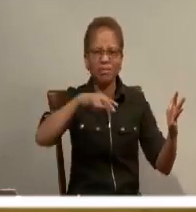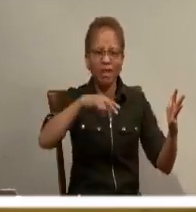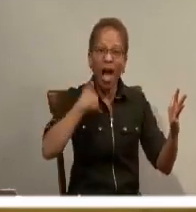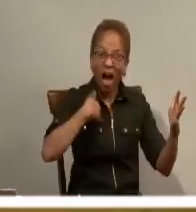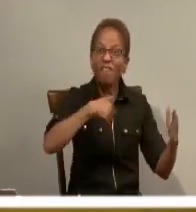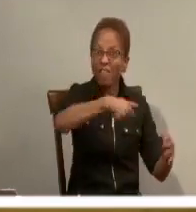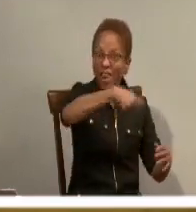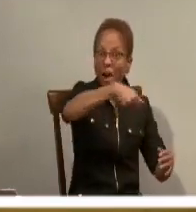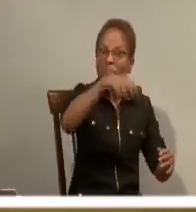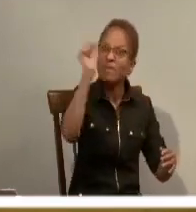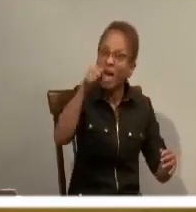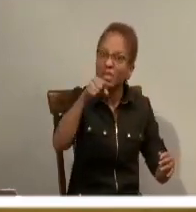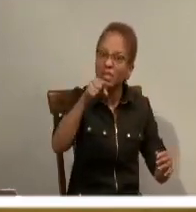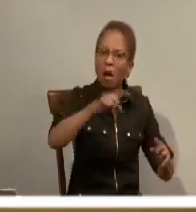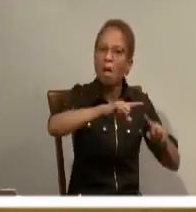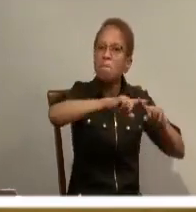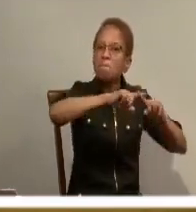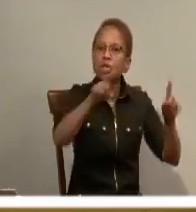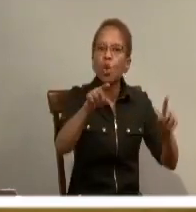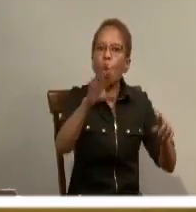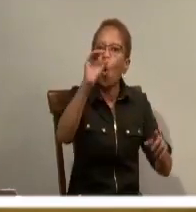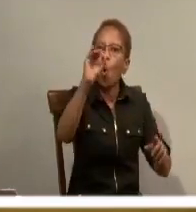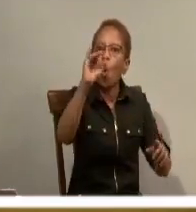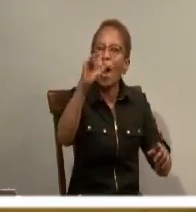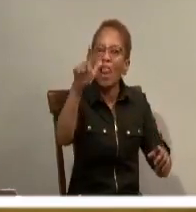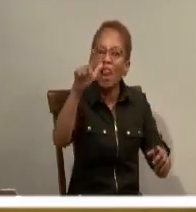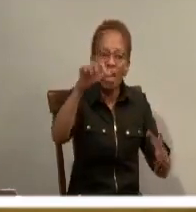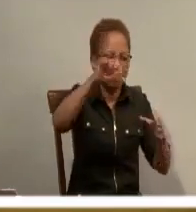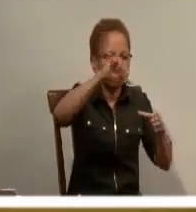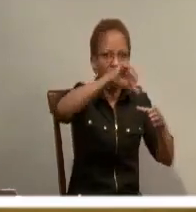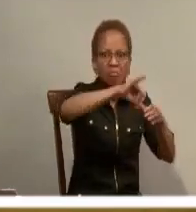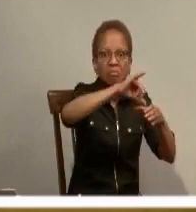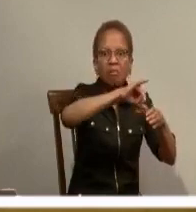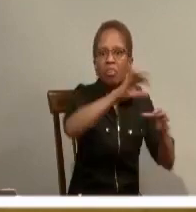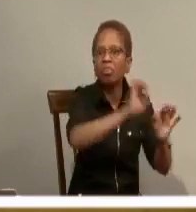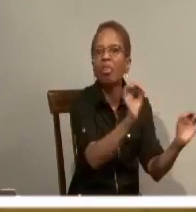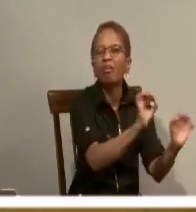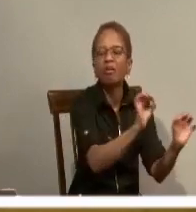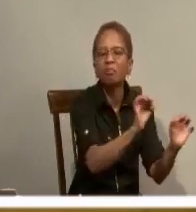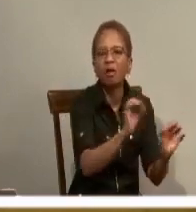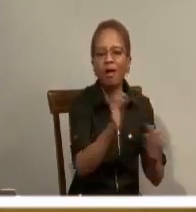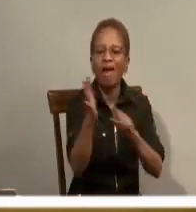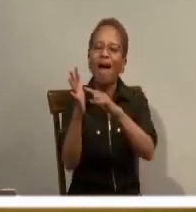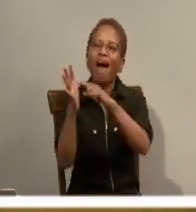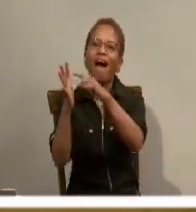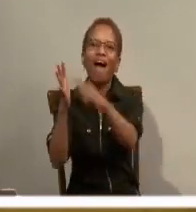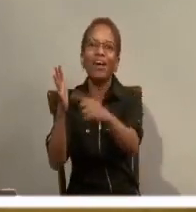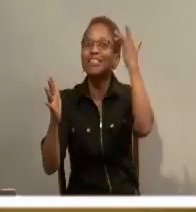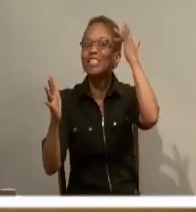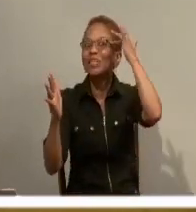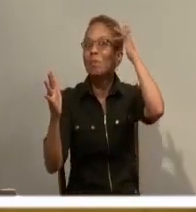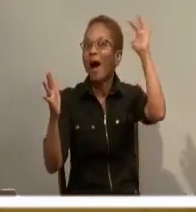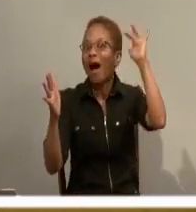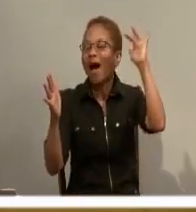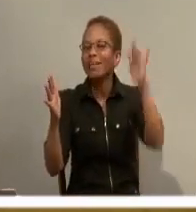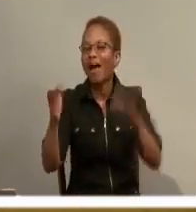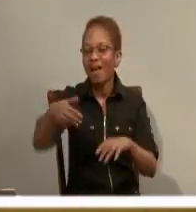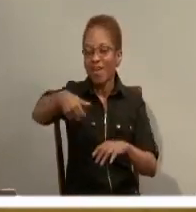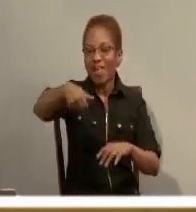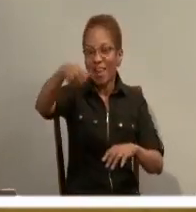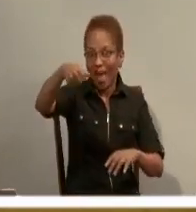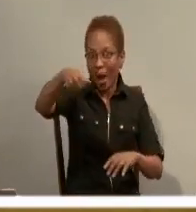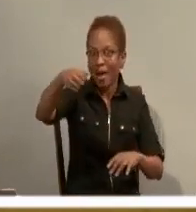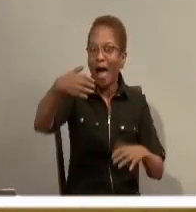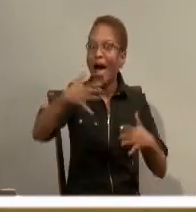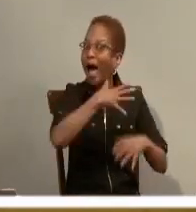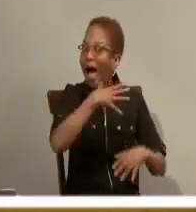their lamps but they brought no oil whereas the sensible ones took flasks of